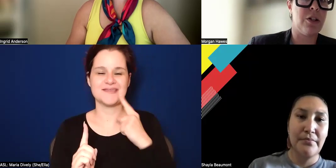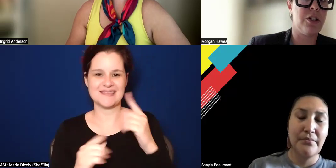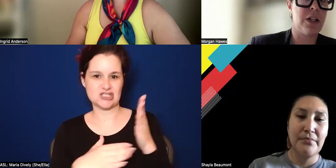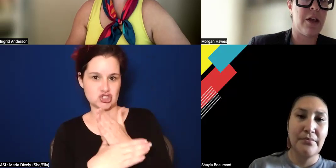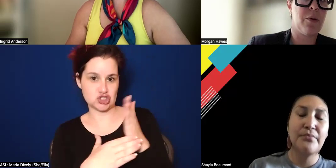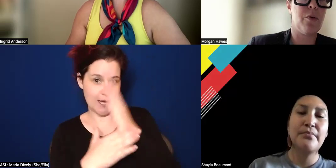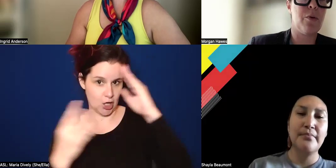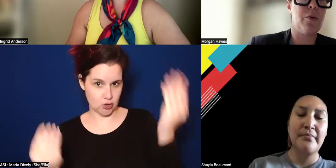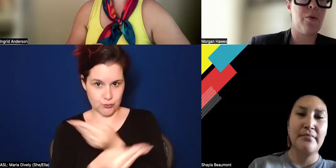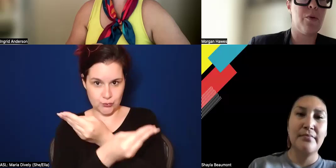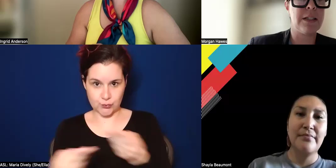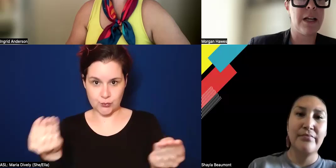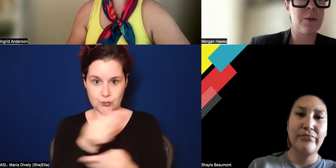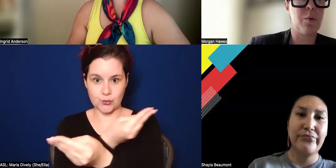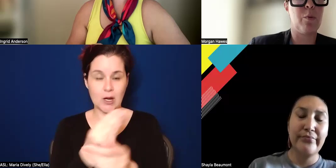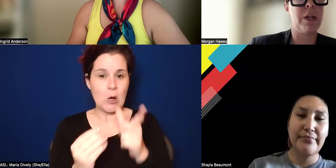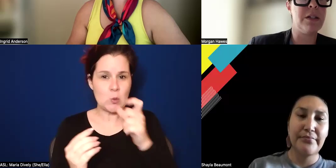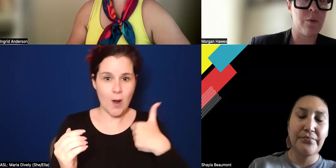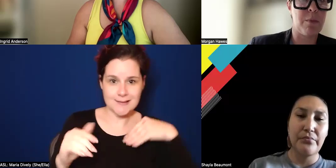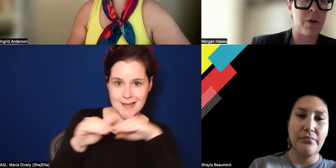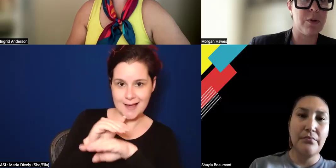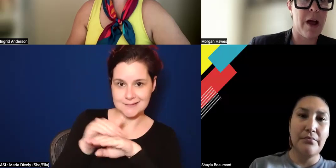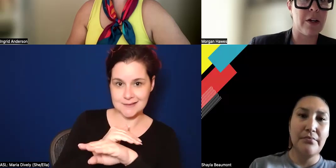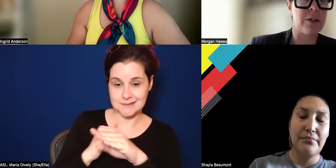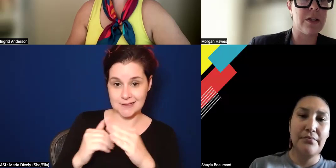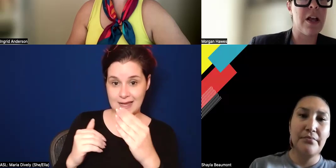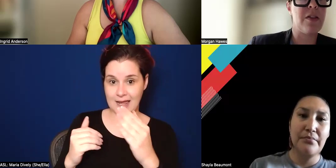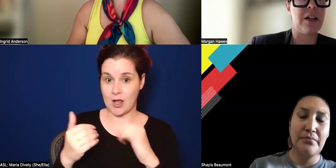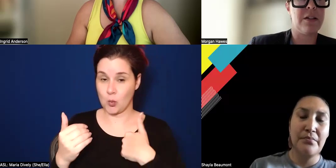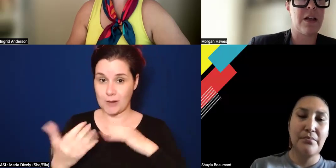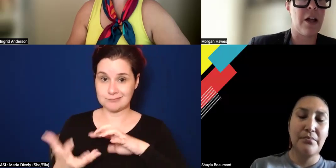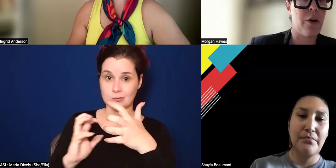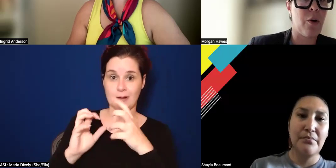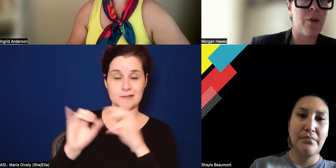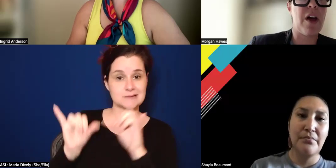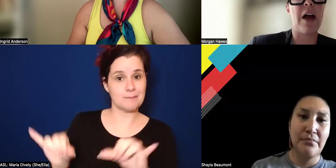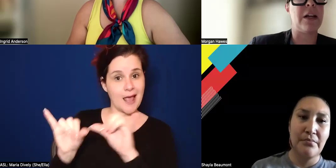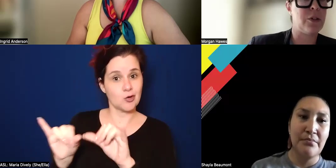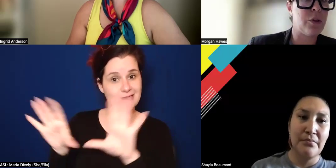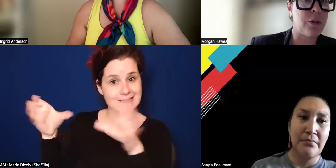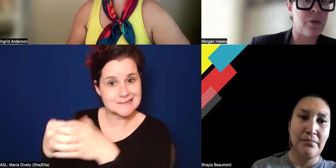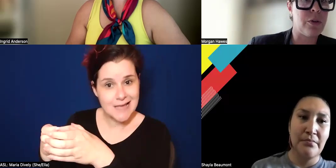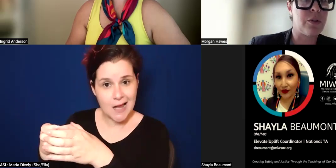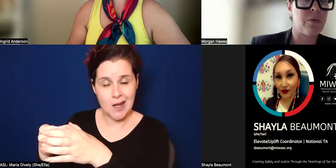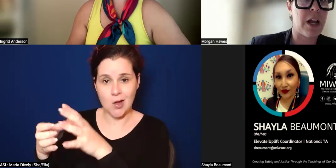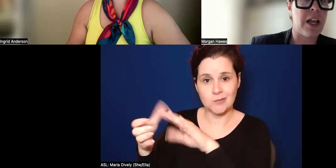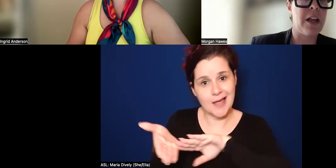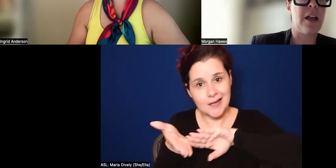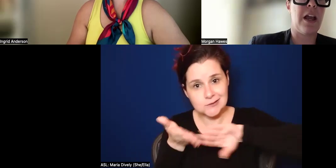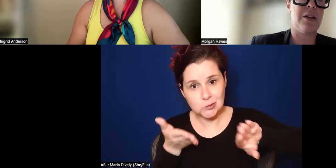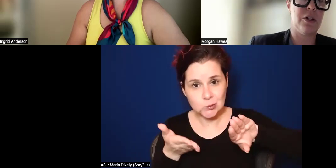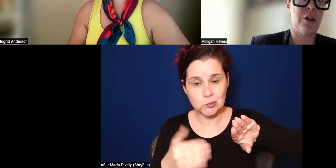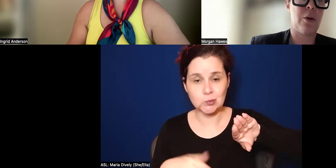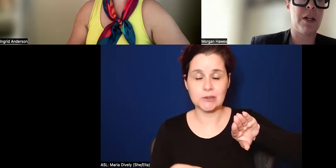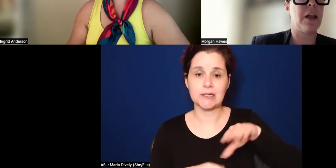knowledge, like who has access? Well, we disrupt those patterns that silo that exclude, right.